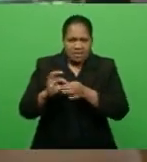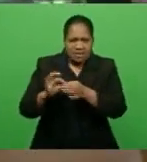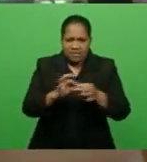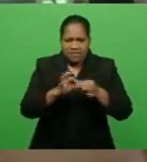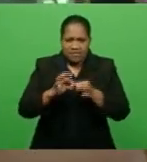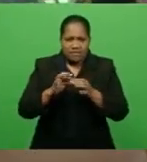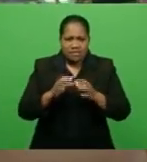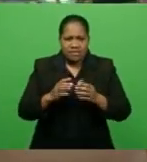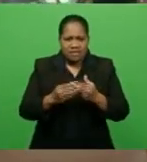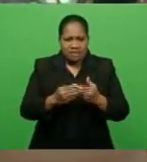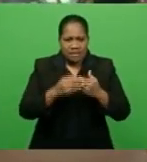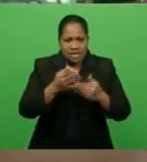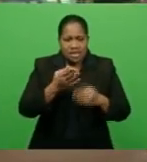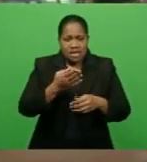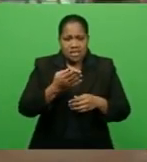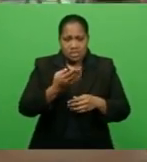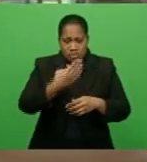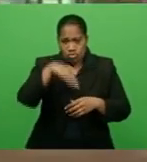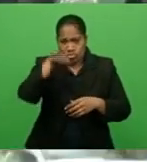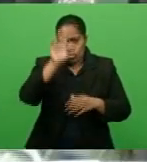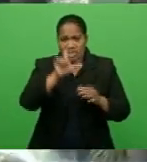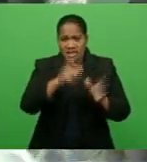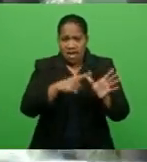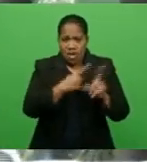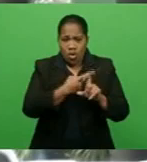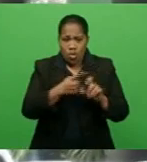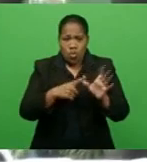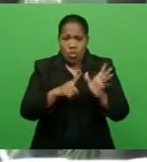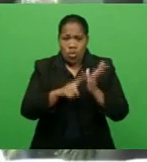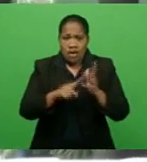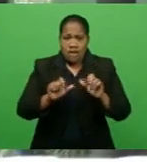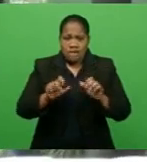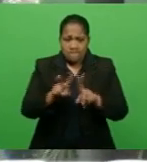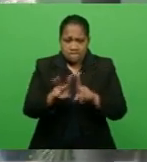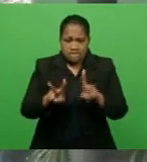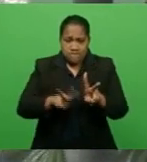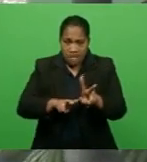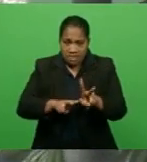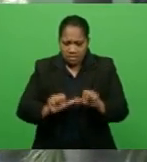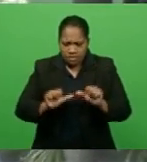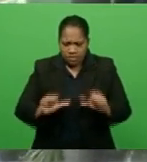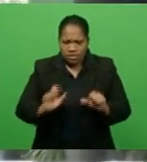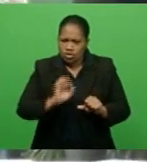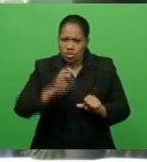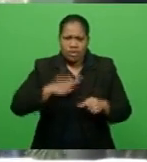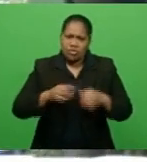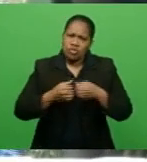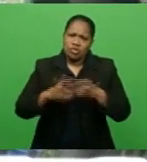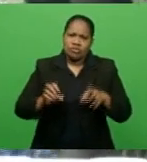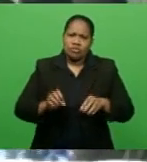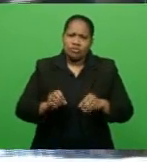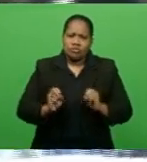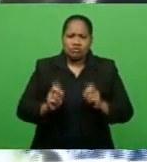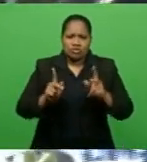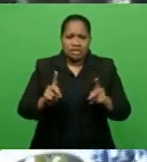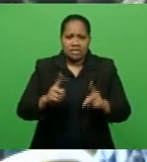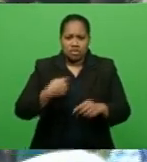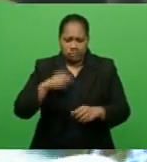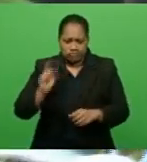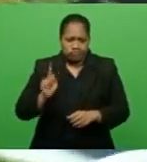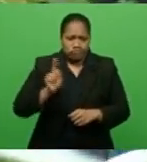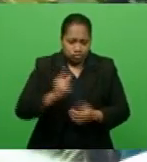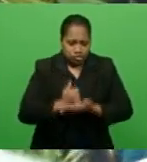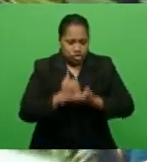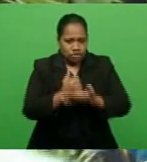nominated as one of the vice presidents, and he did not want to lose the opportunity and rush to support this motion. But